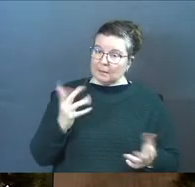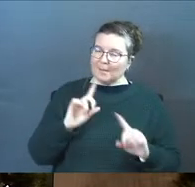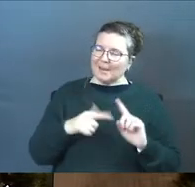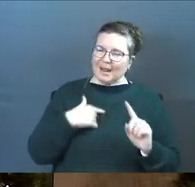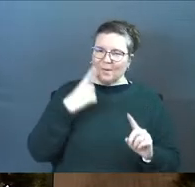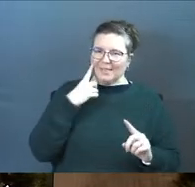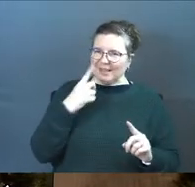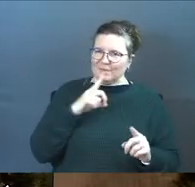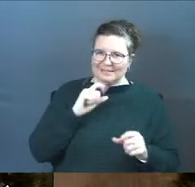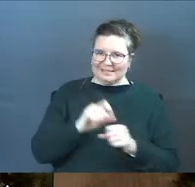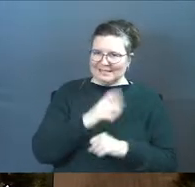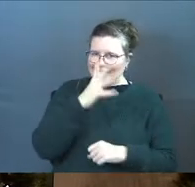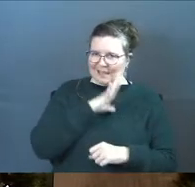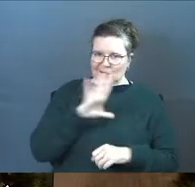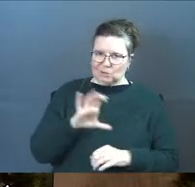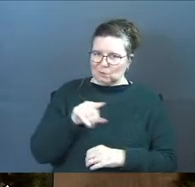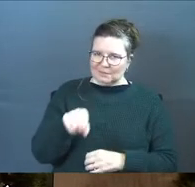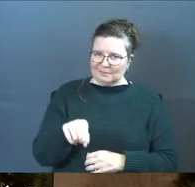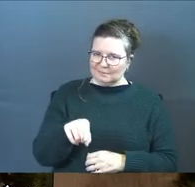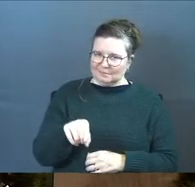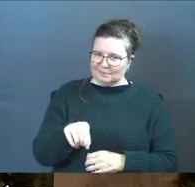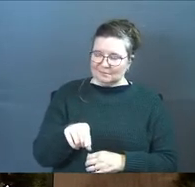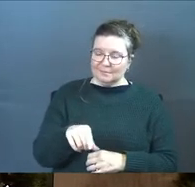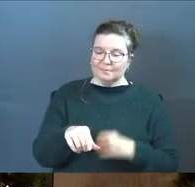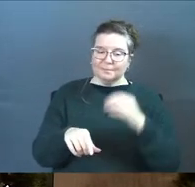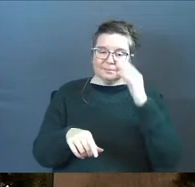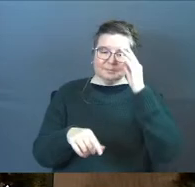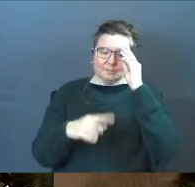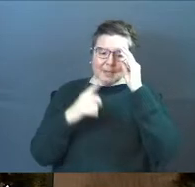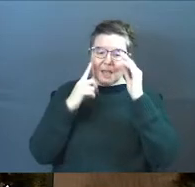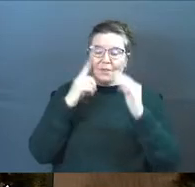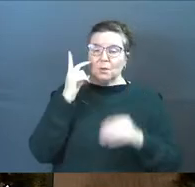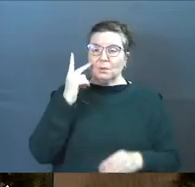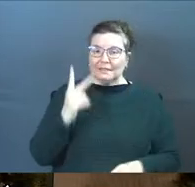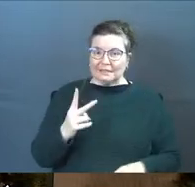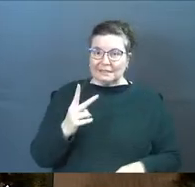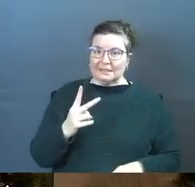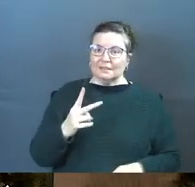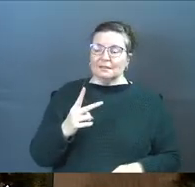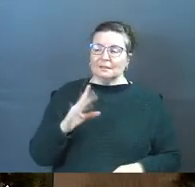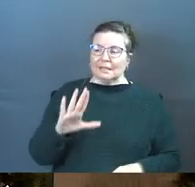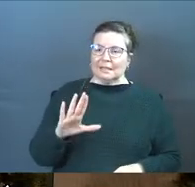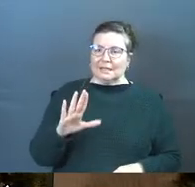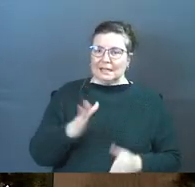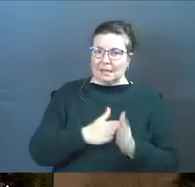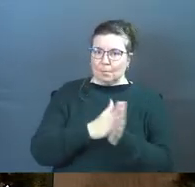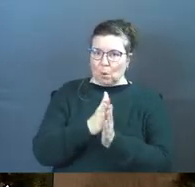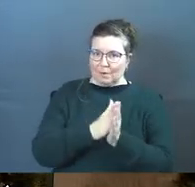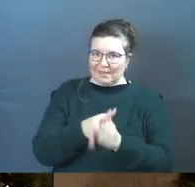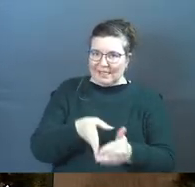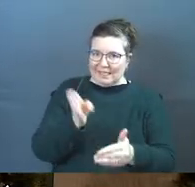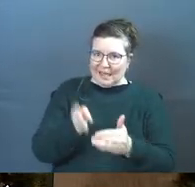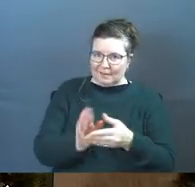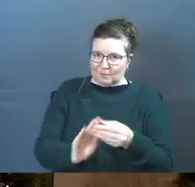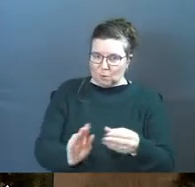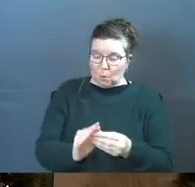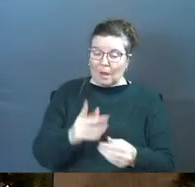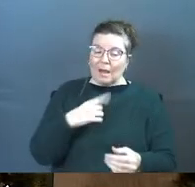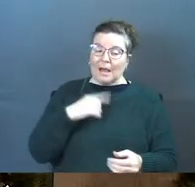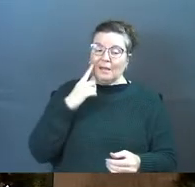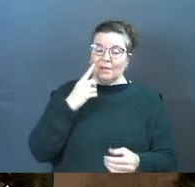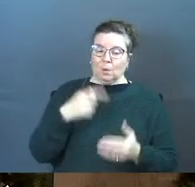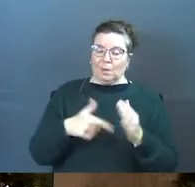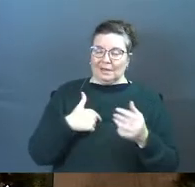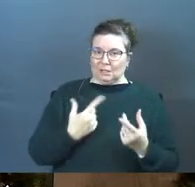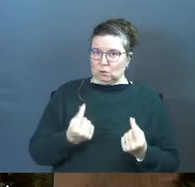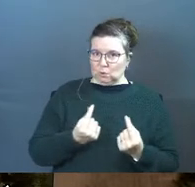But I don't think that's what this guy is doing. And I think you're going to see it in his motives at the very end of the story. I think